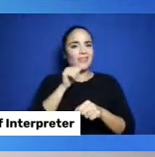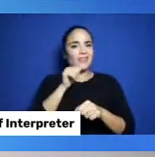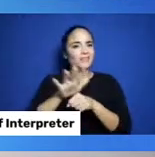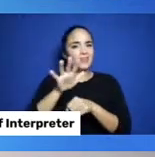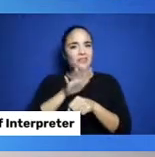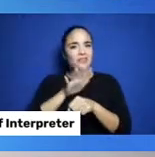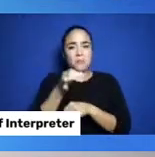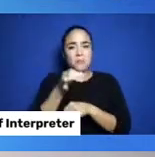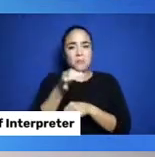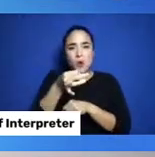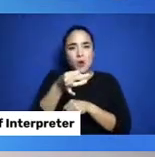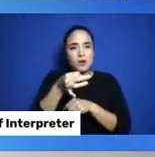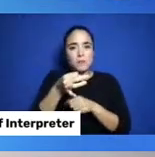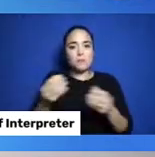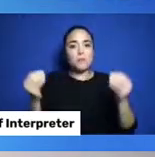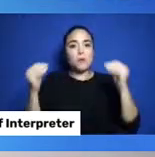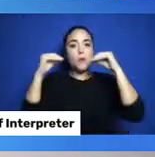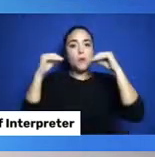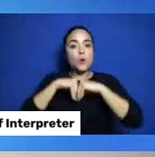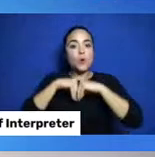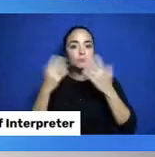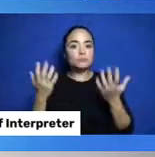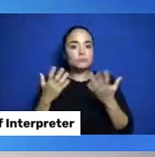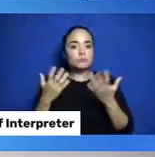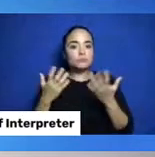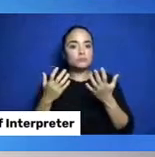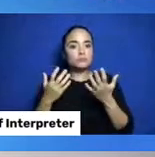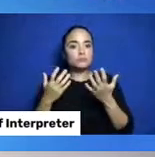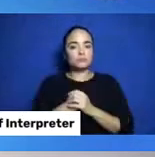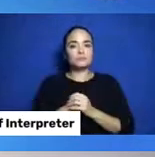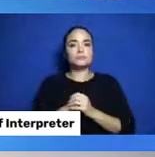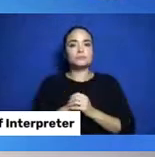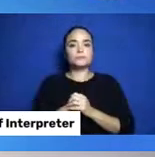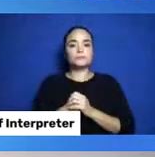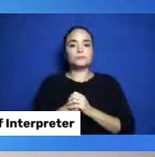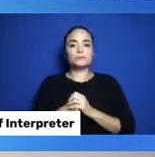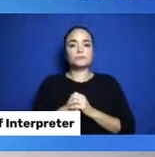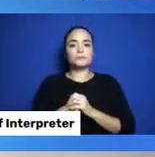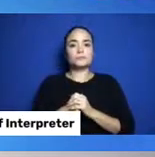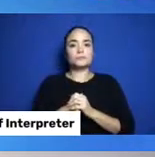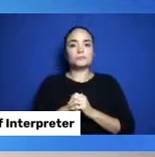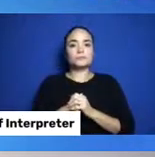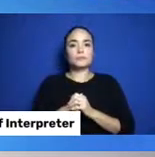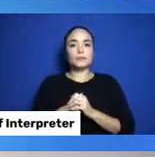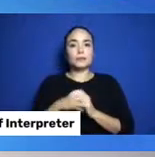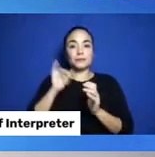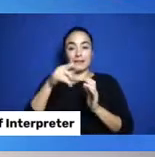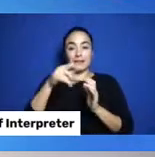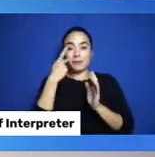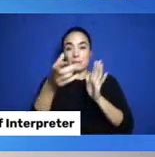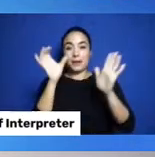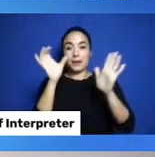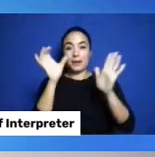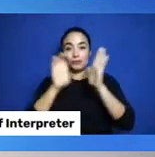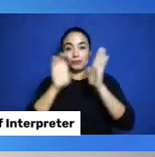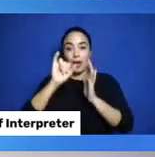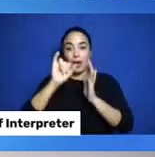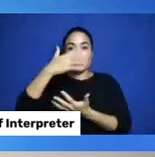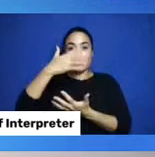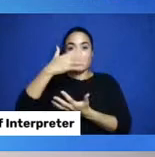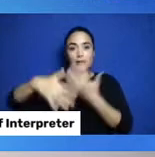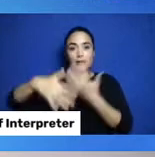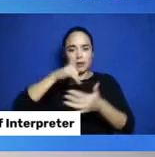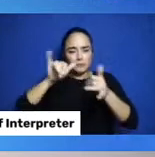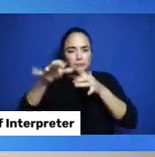this is a picture. This is a diagram of airflow. I'm going to explain it. And then we're going to